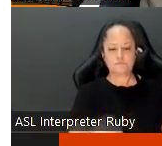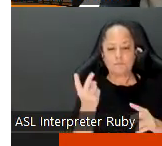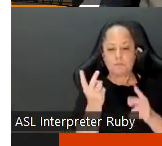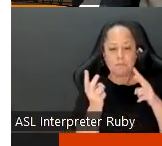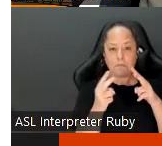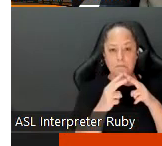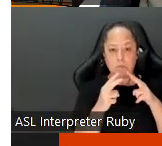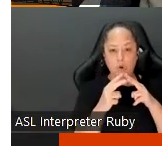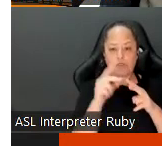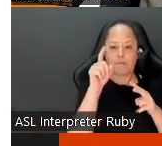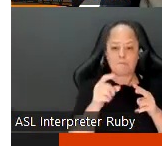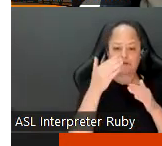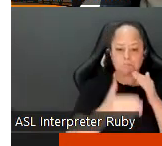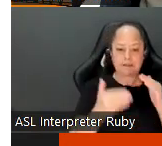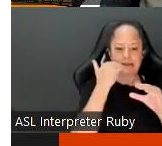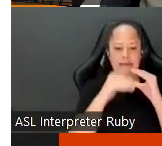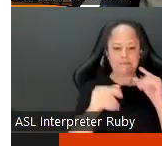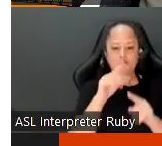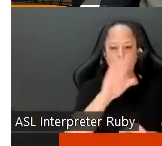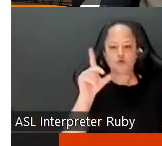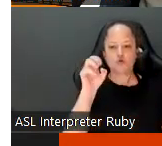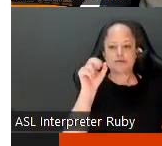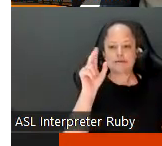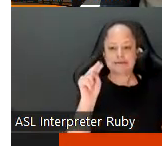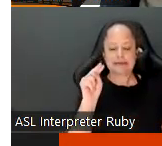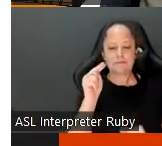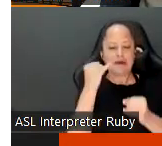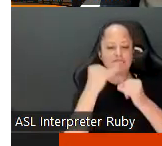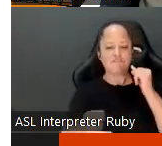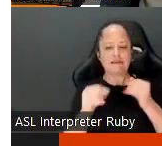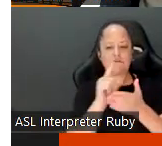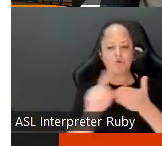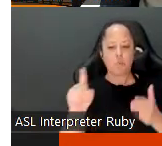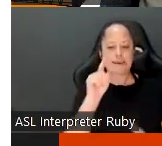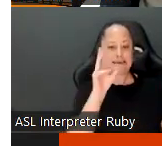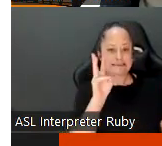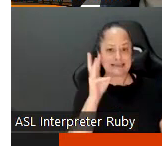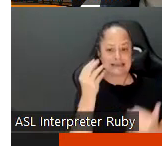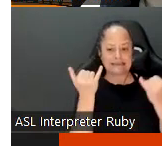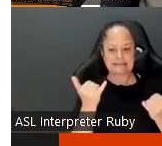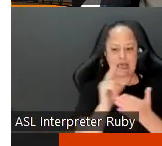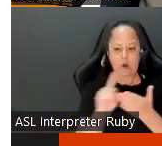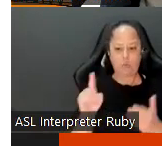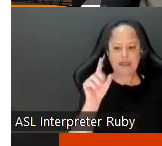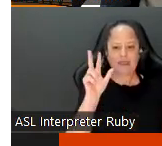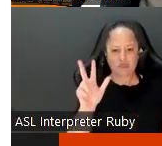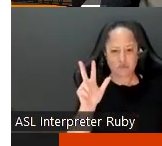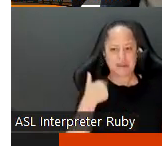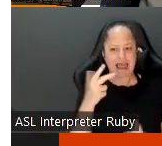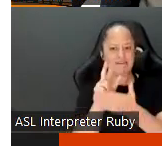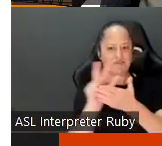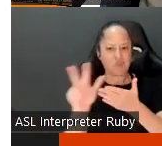be completed and emailed to your dean by the end of week six so this is week three i believe so you got three more weeks to go